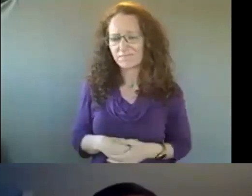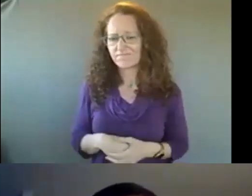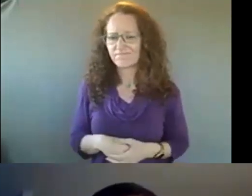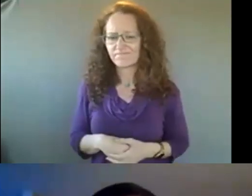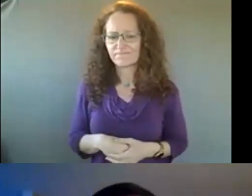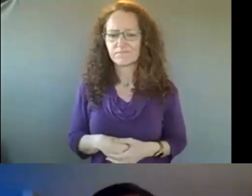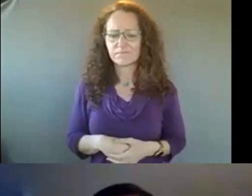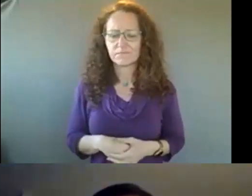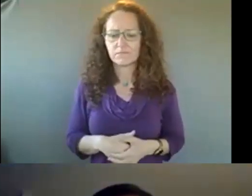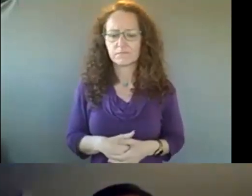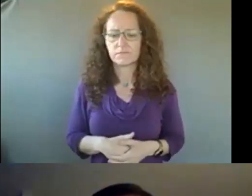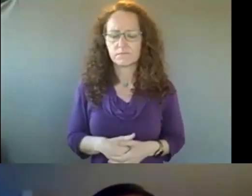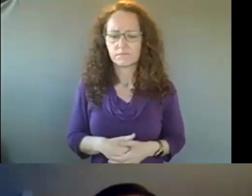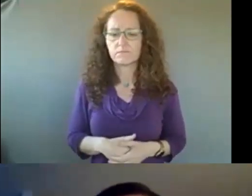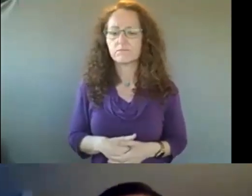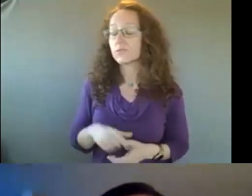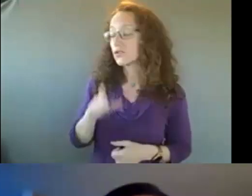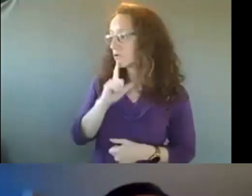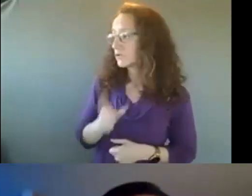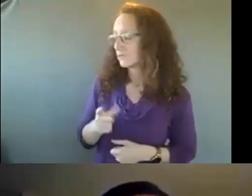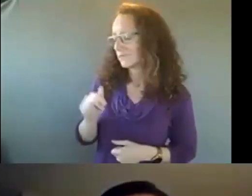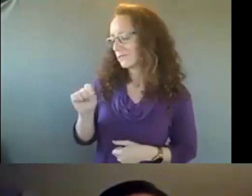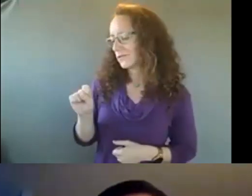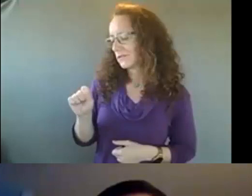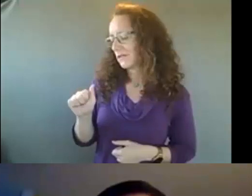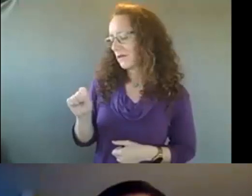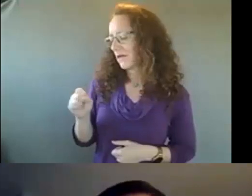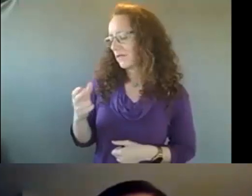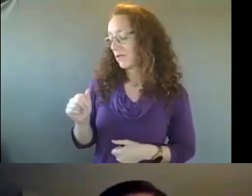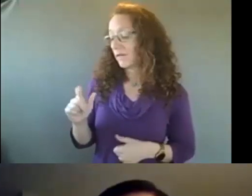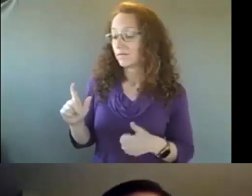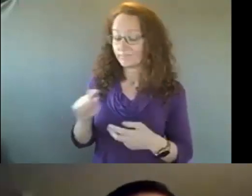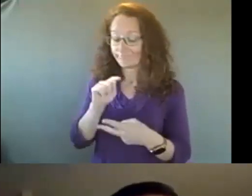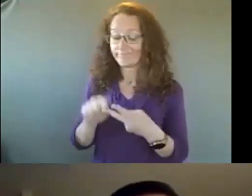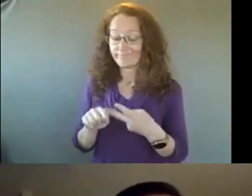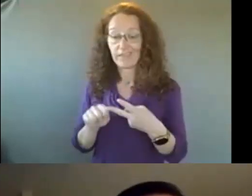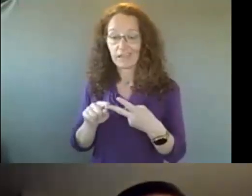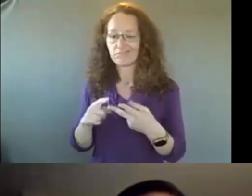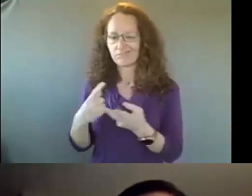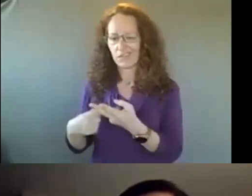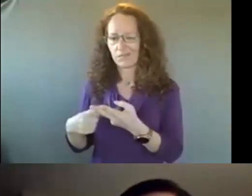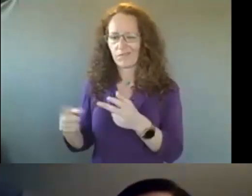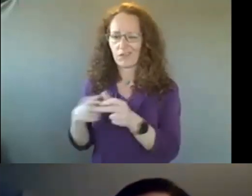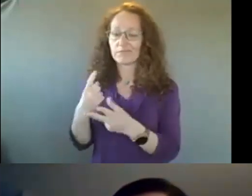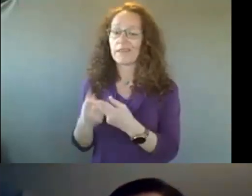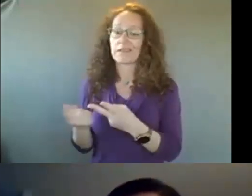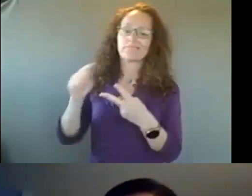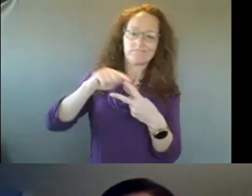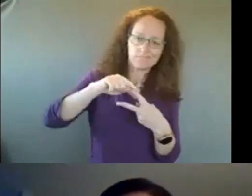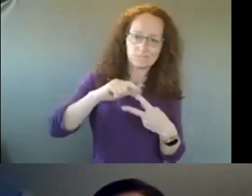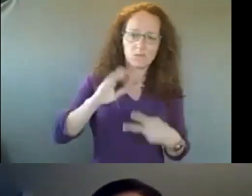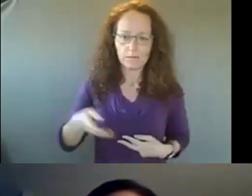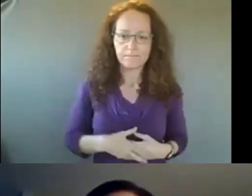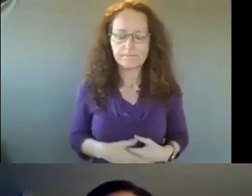the two? Sure. So I'll address the, the, the, the last question first, and then I'll come back, um, to the, the